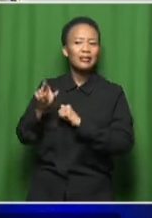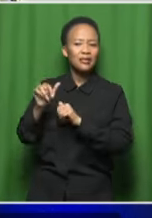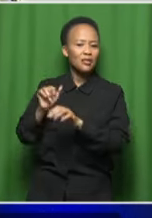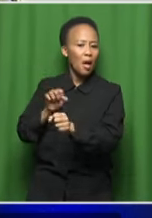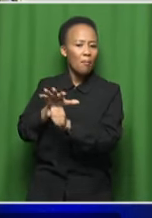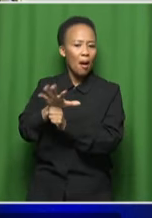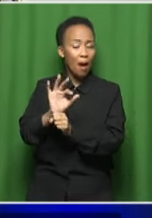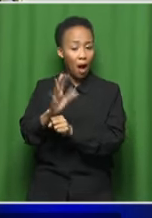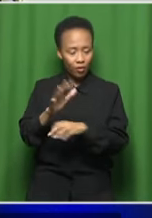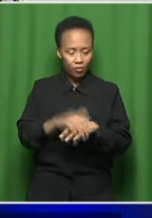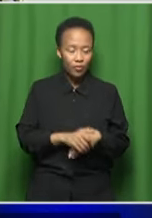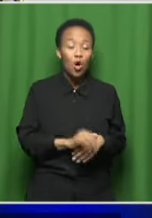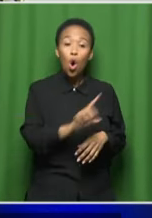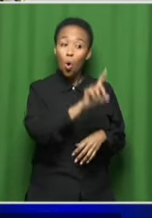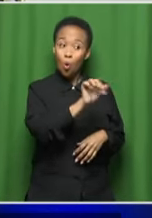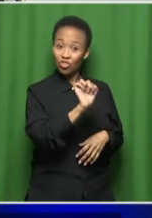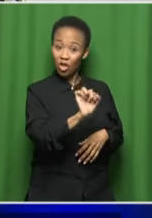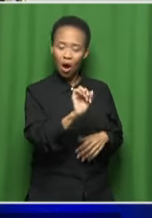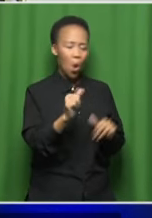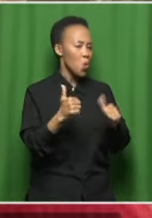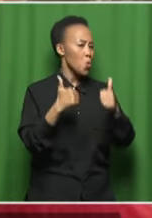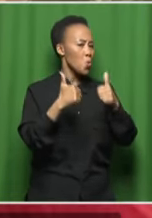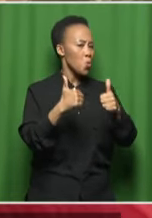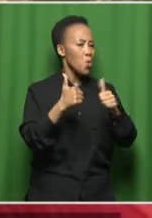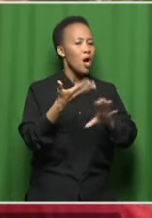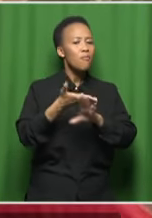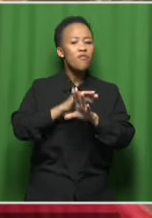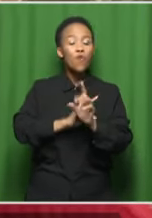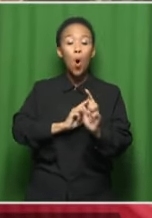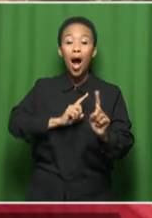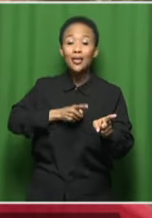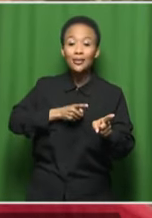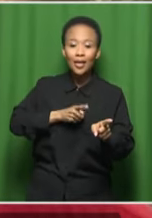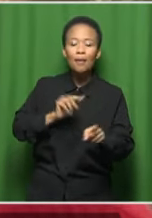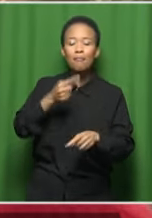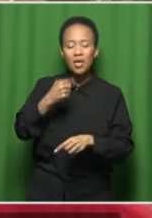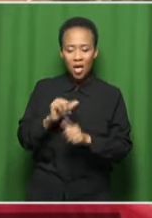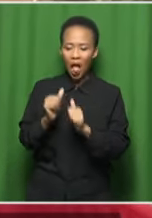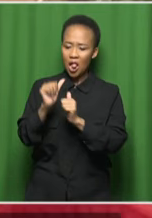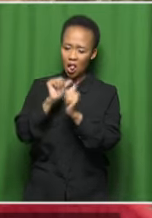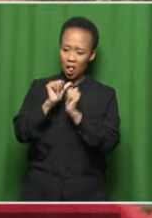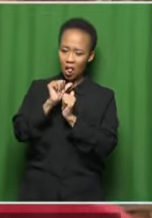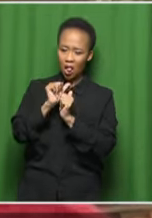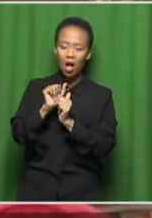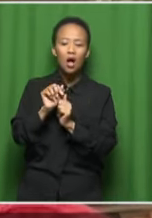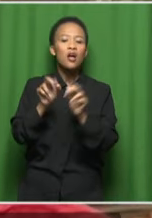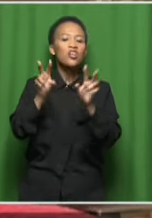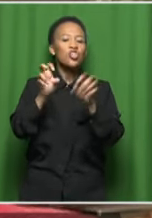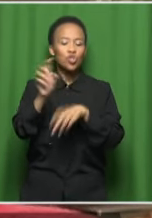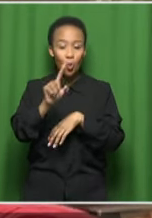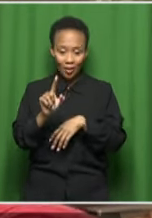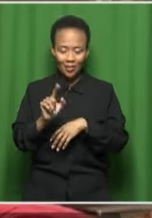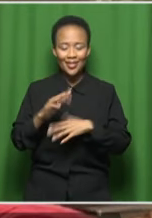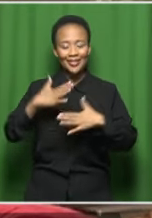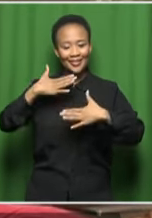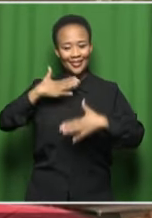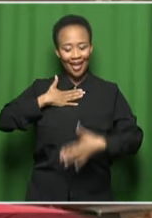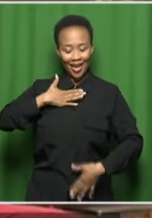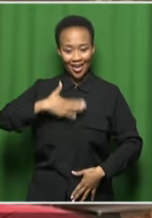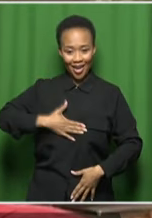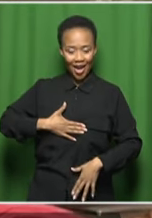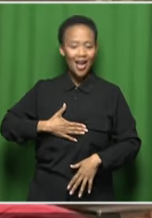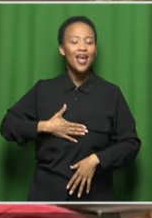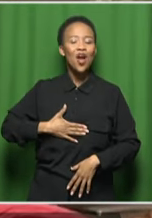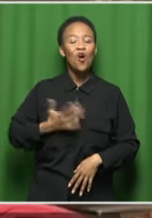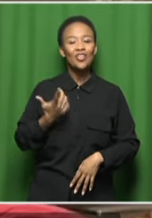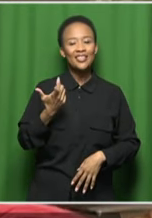That's a very good question. Before I answer it, I think I ought to go back to this issue of Sunday music. Yes, yes, please.